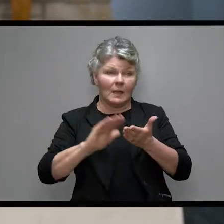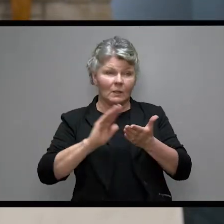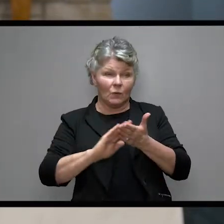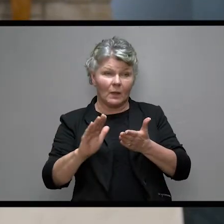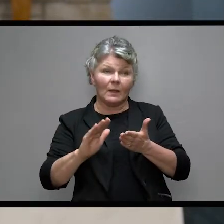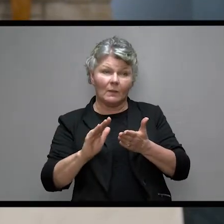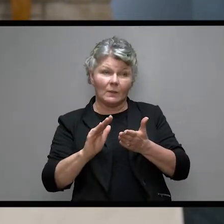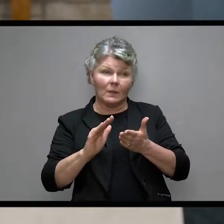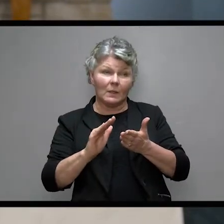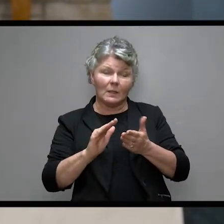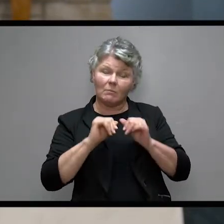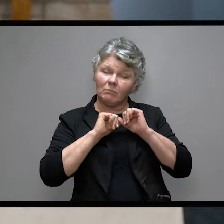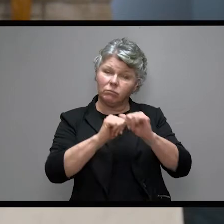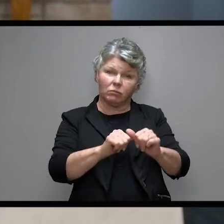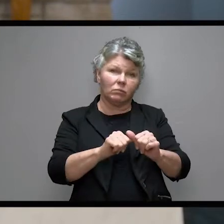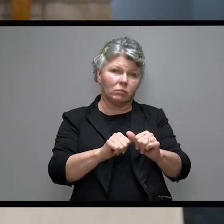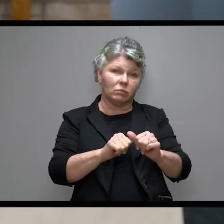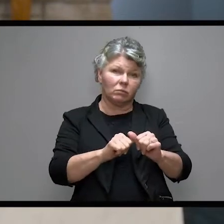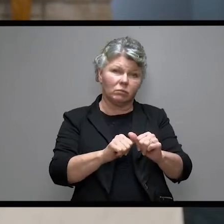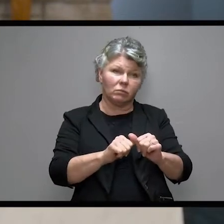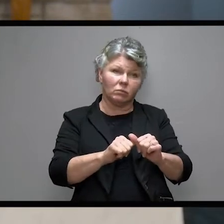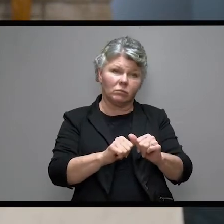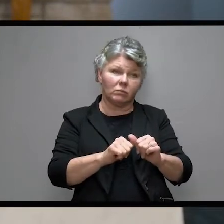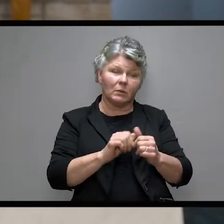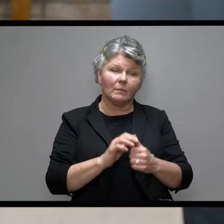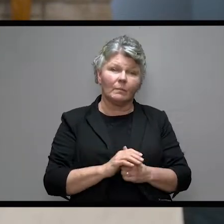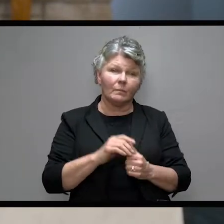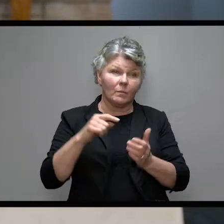unconditionally. No strings attached.